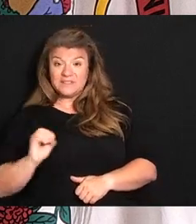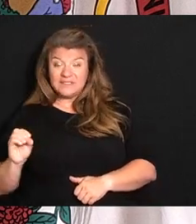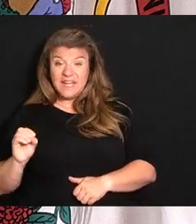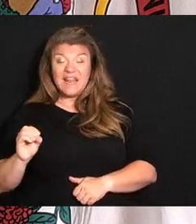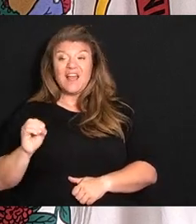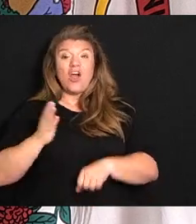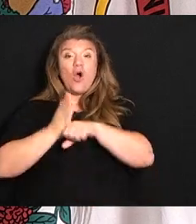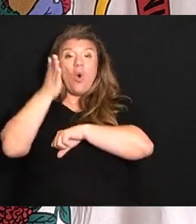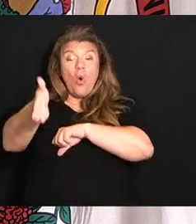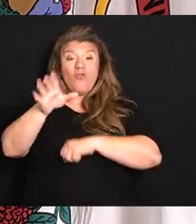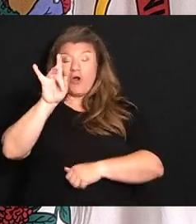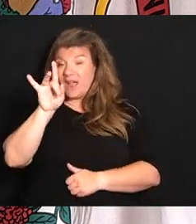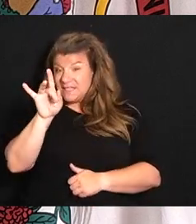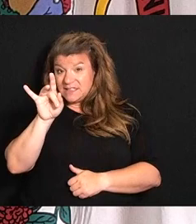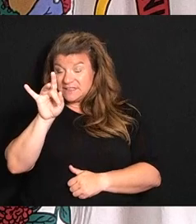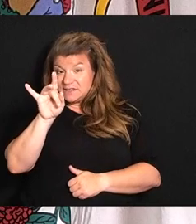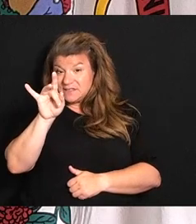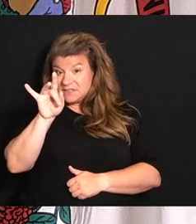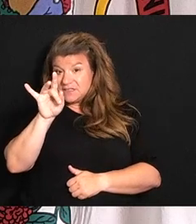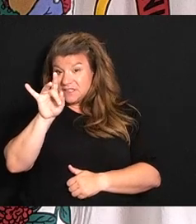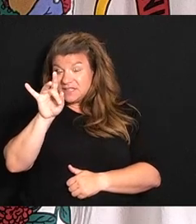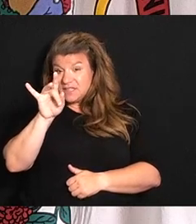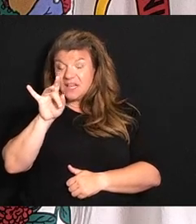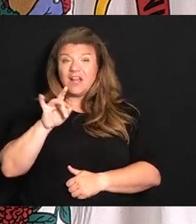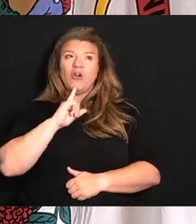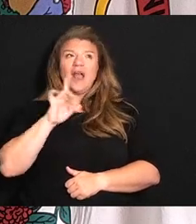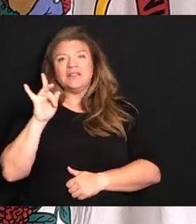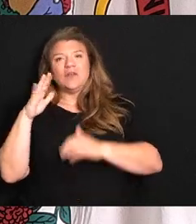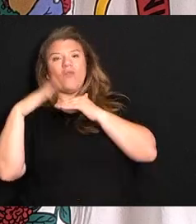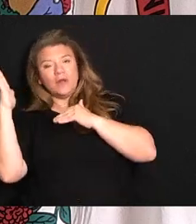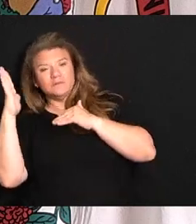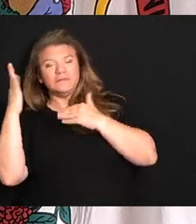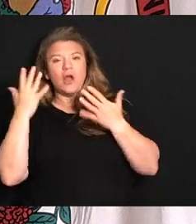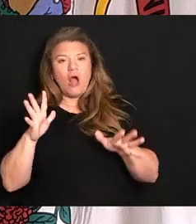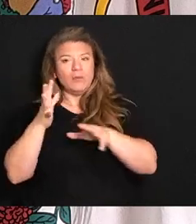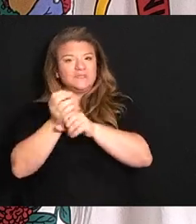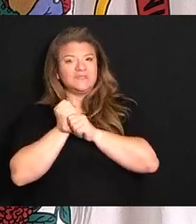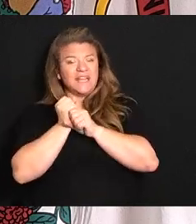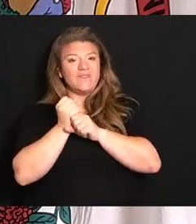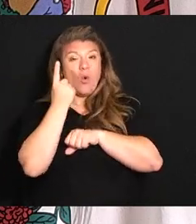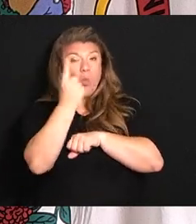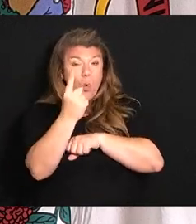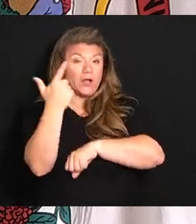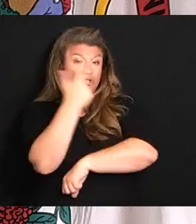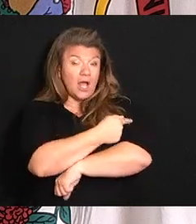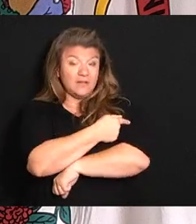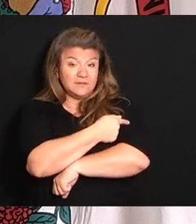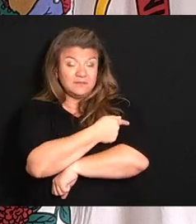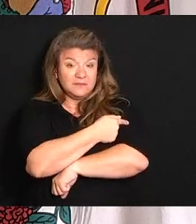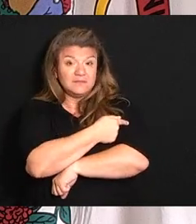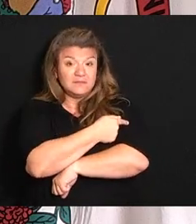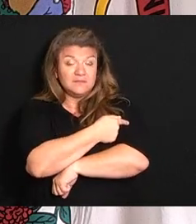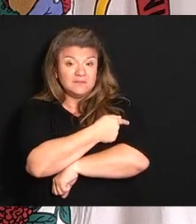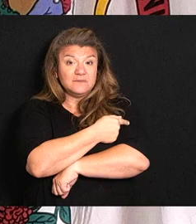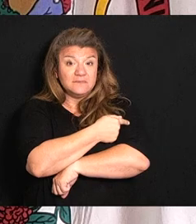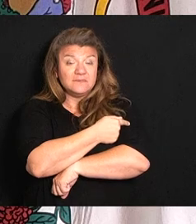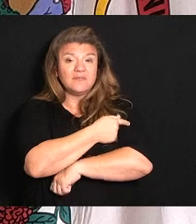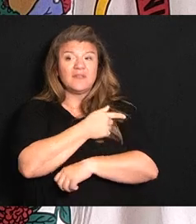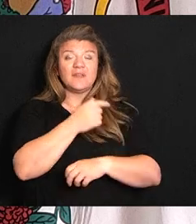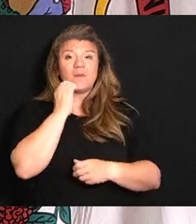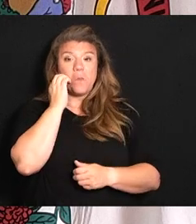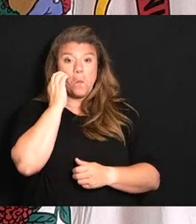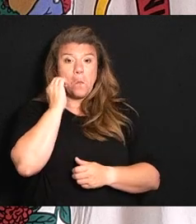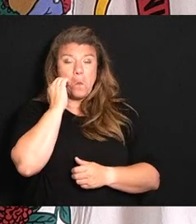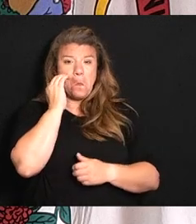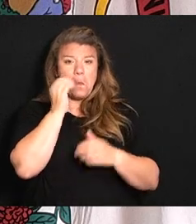those that are over 18, that are 18 and over that have received at least one shot. You know, we've